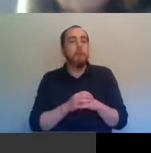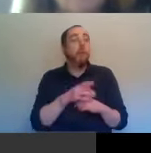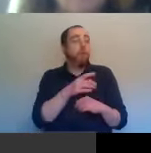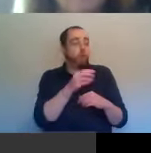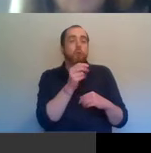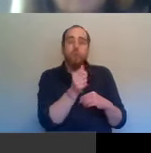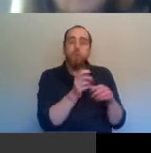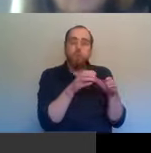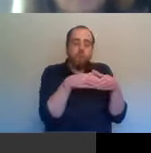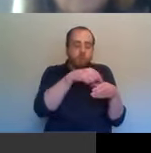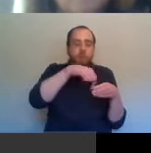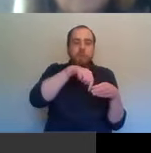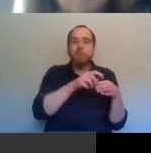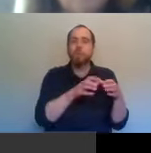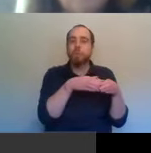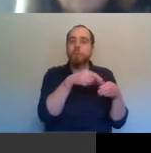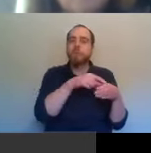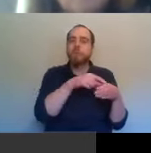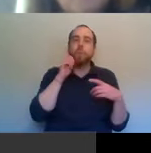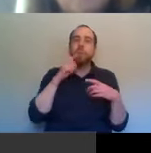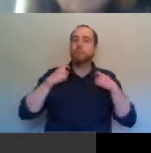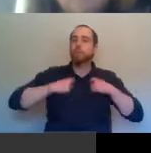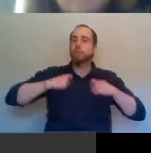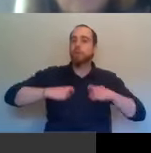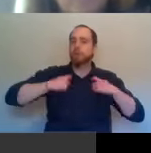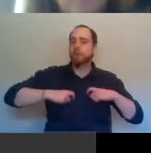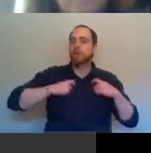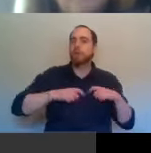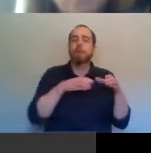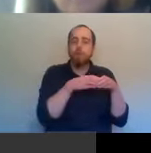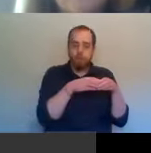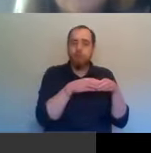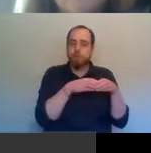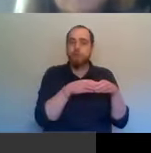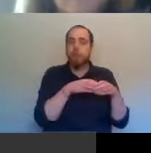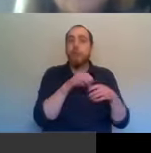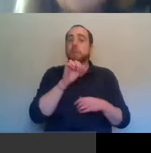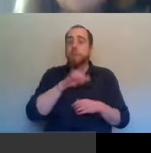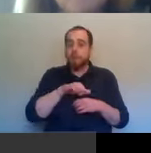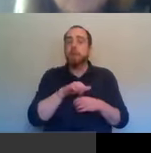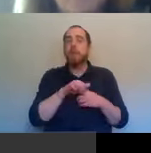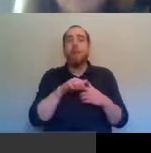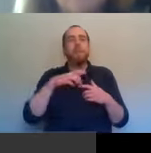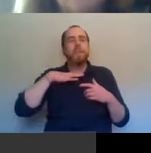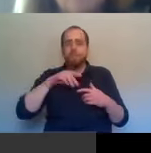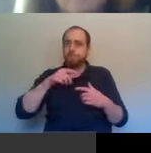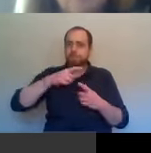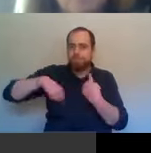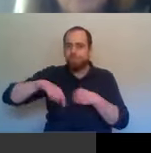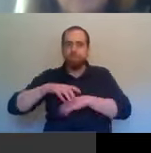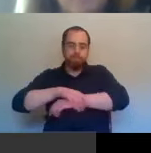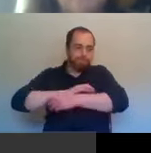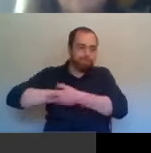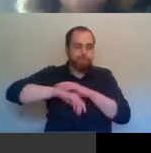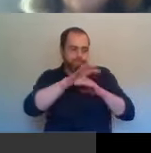and so forth that also need. So there is a degree of retrieval that needs to be done when you